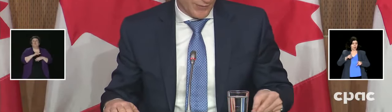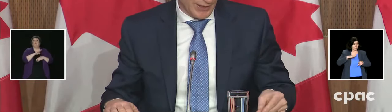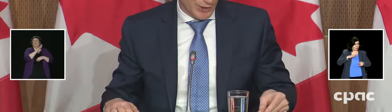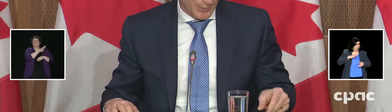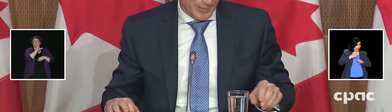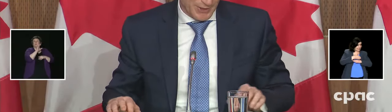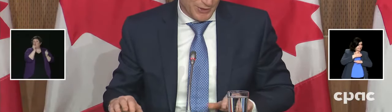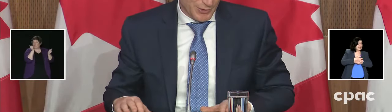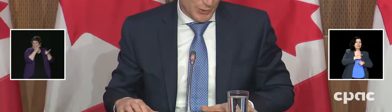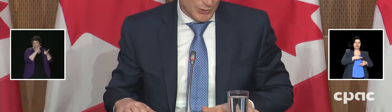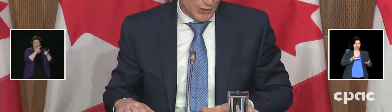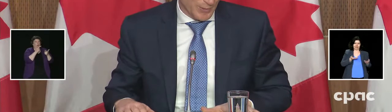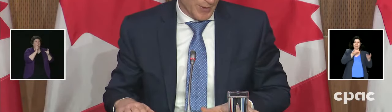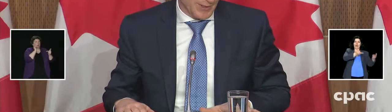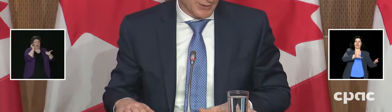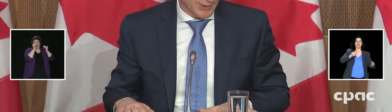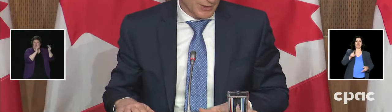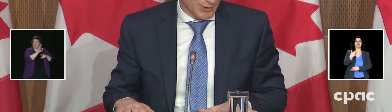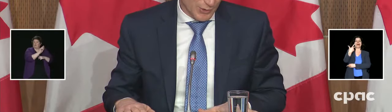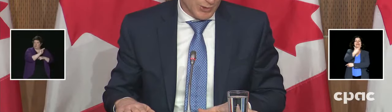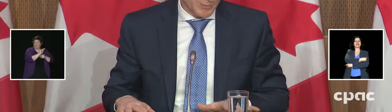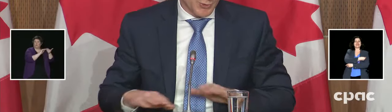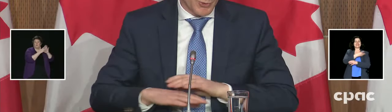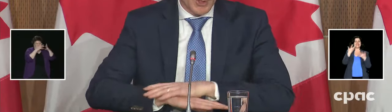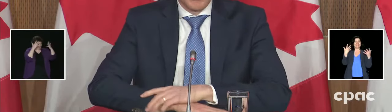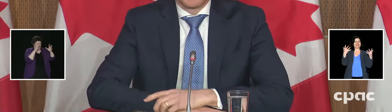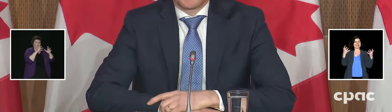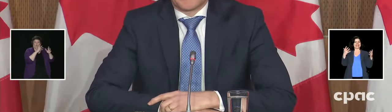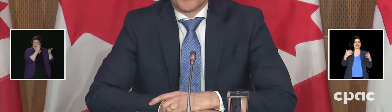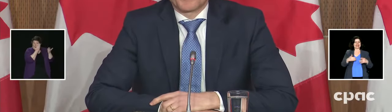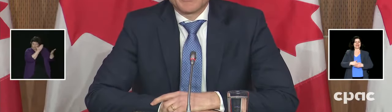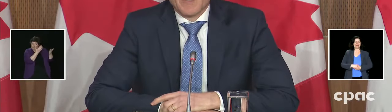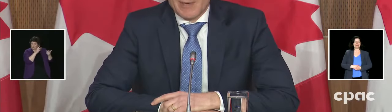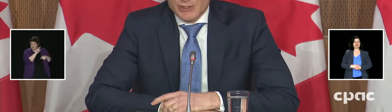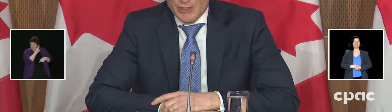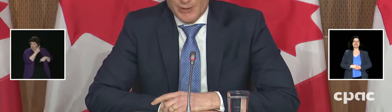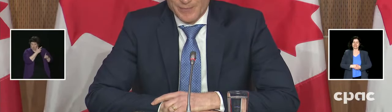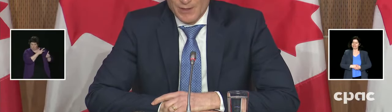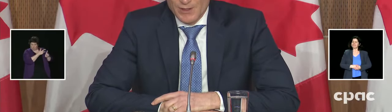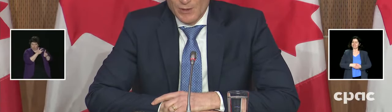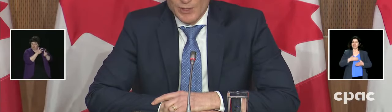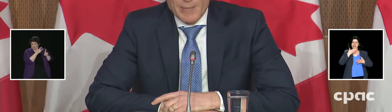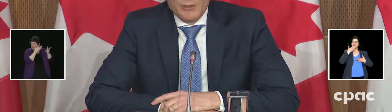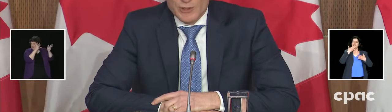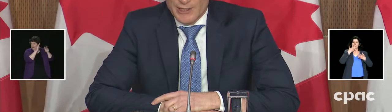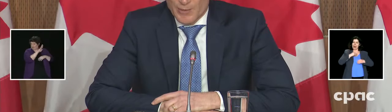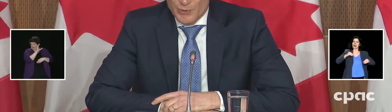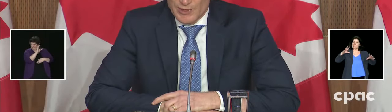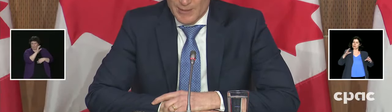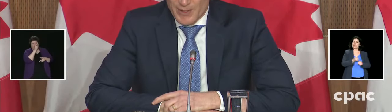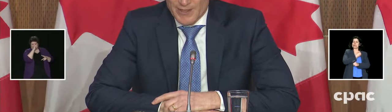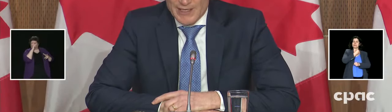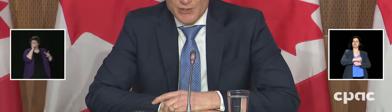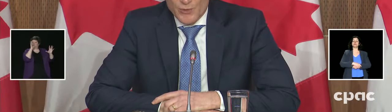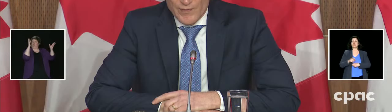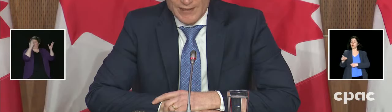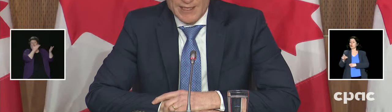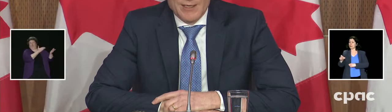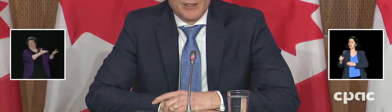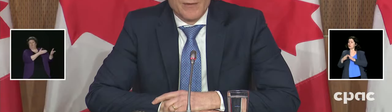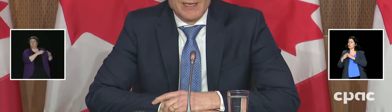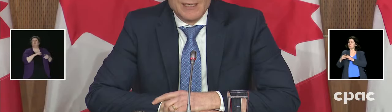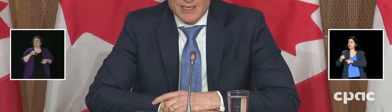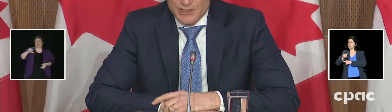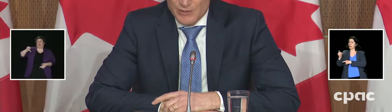offered their first dose – their first dose, rather – a major accomplishment. In Quebec, all the First Nations communities have